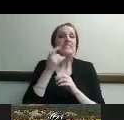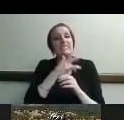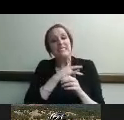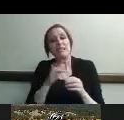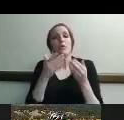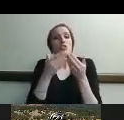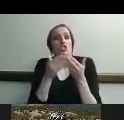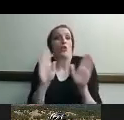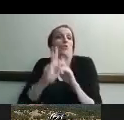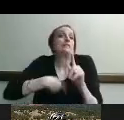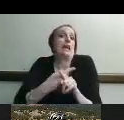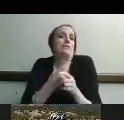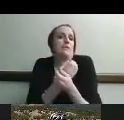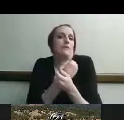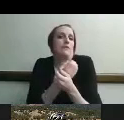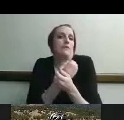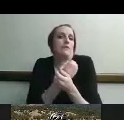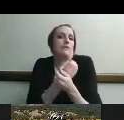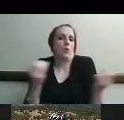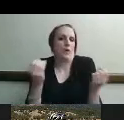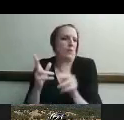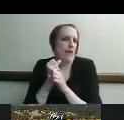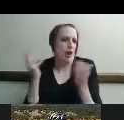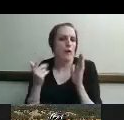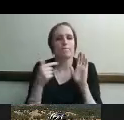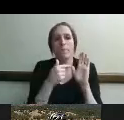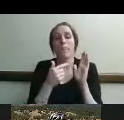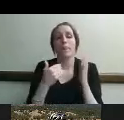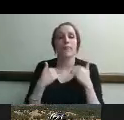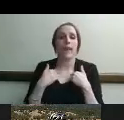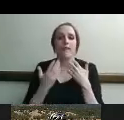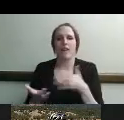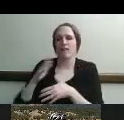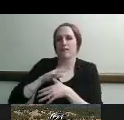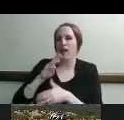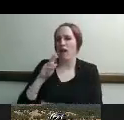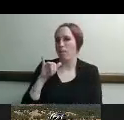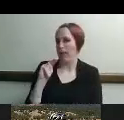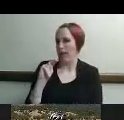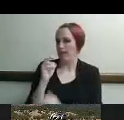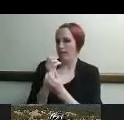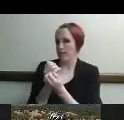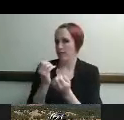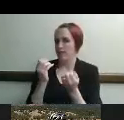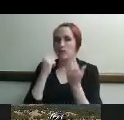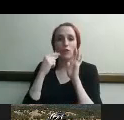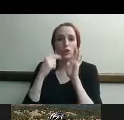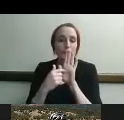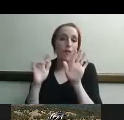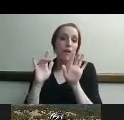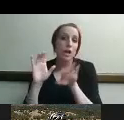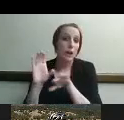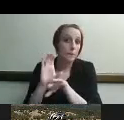equipment they will receive a main device and that could be a computer that could